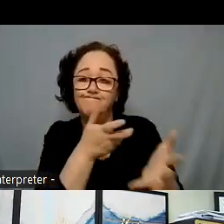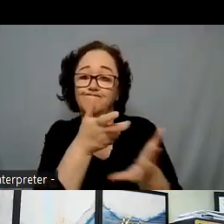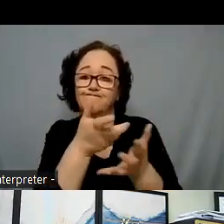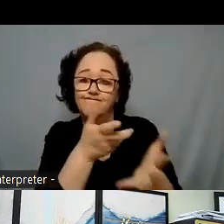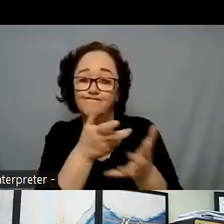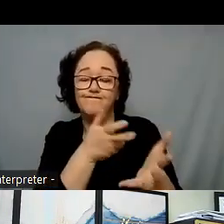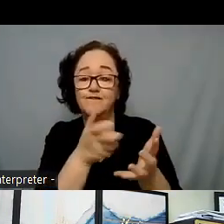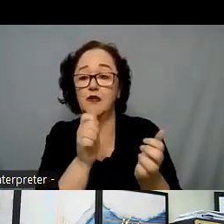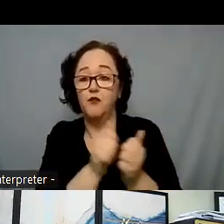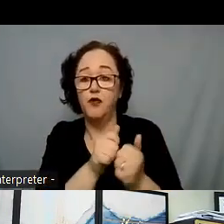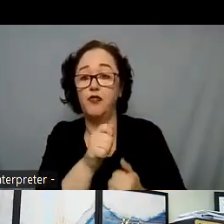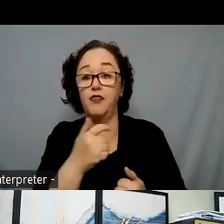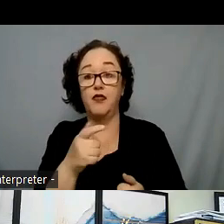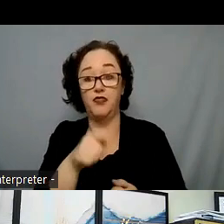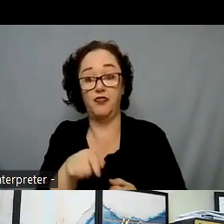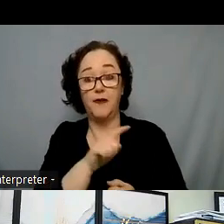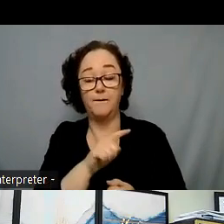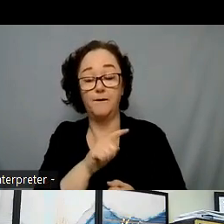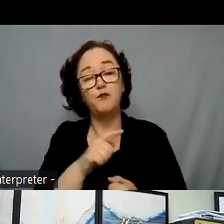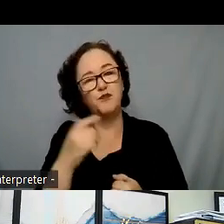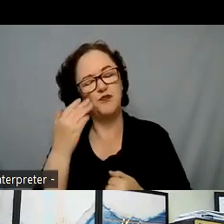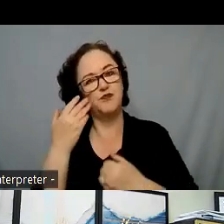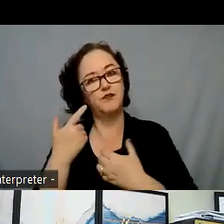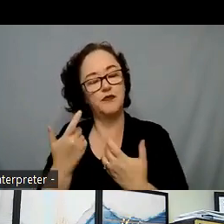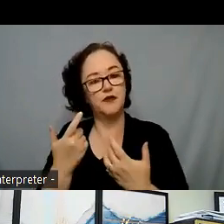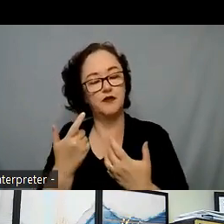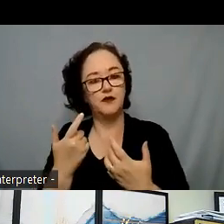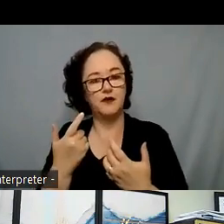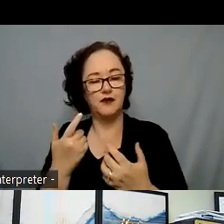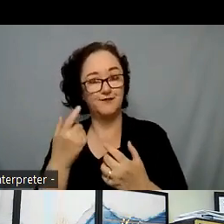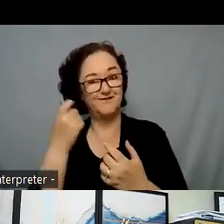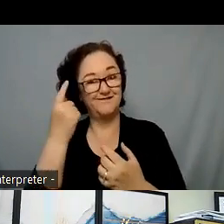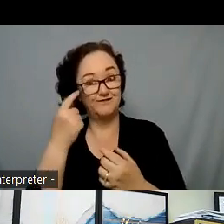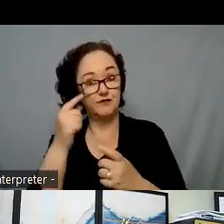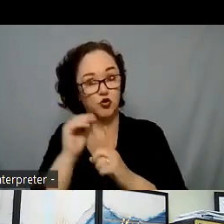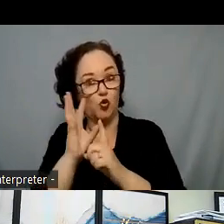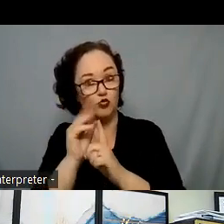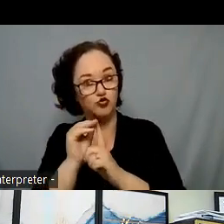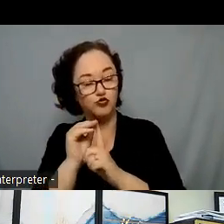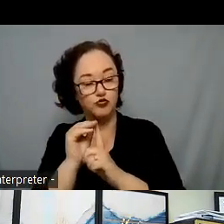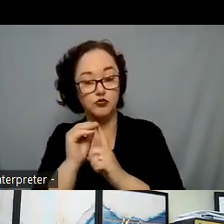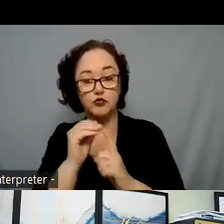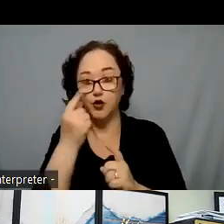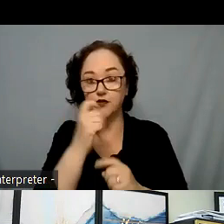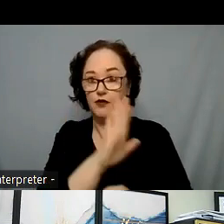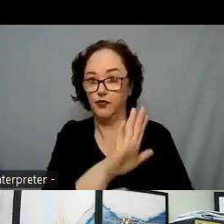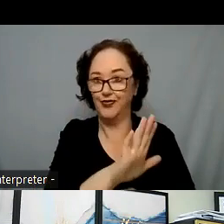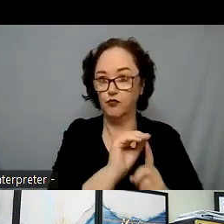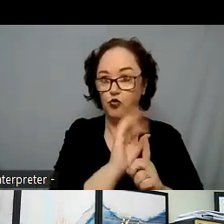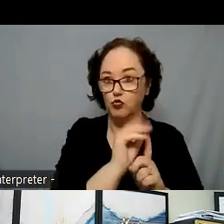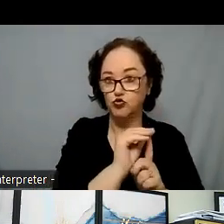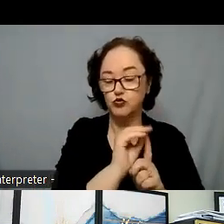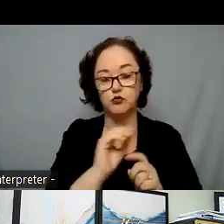emotionally inside as we talk about our culture understanding a person's culture as a